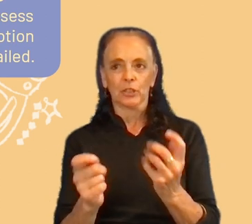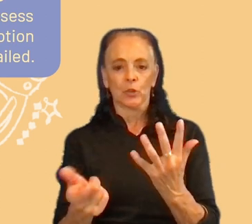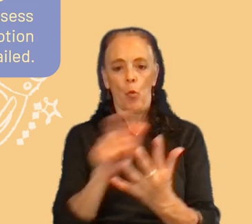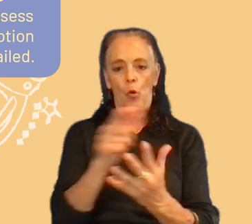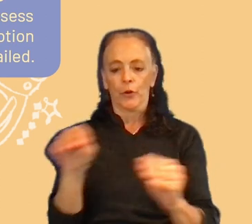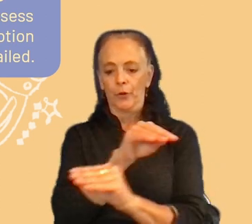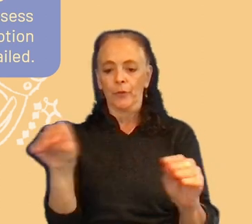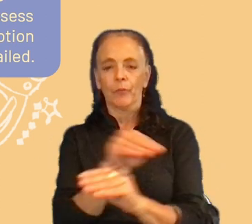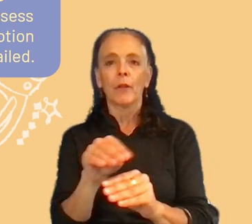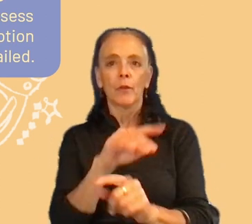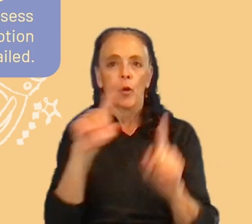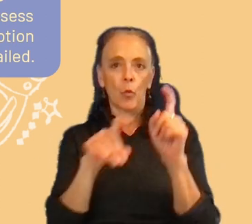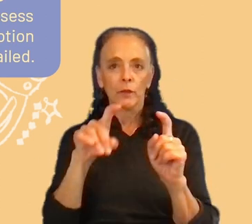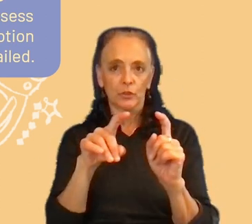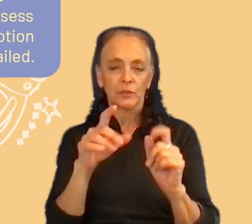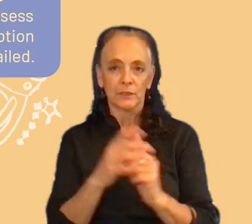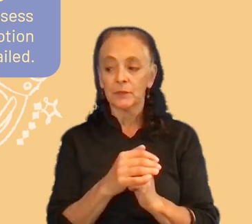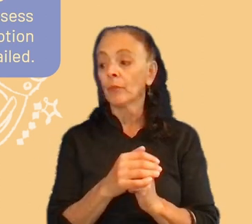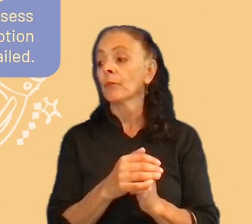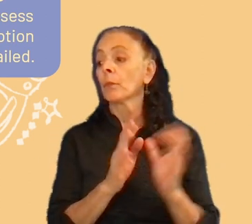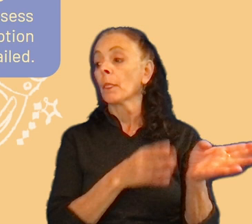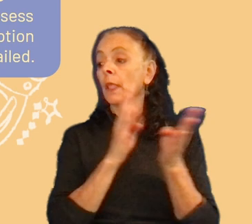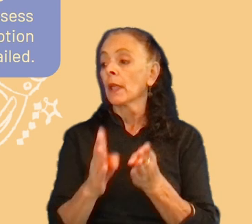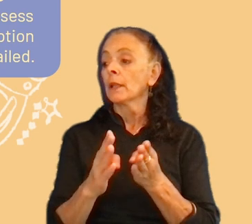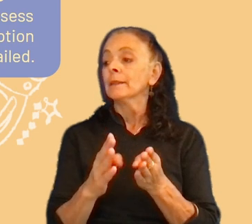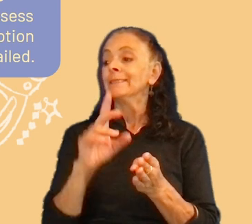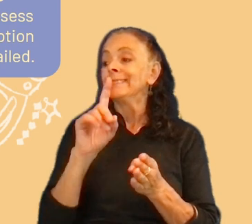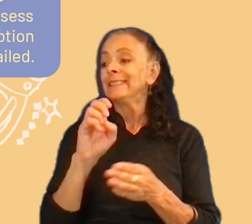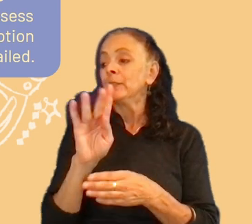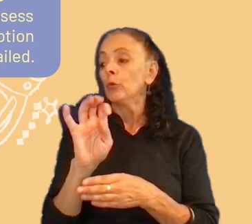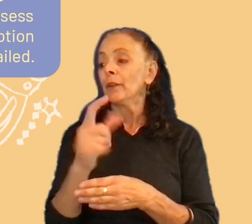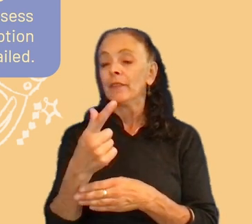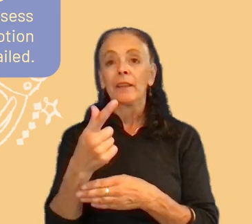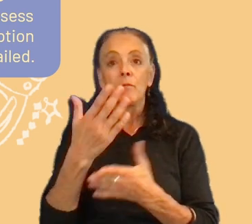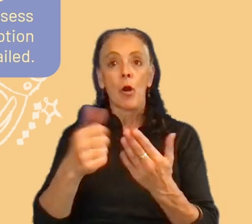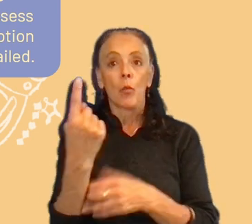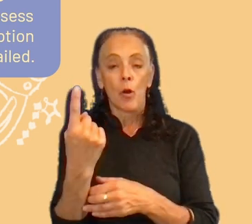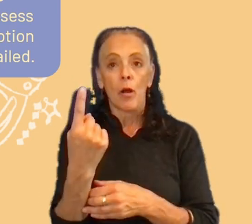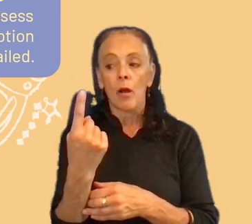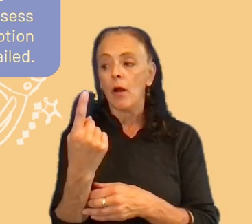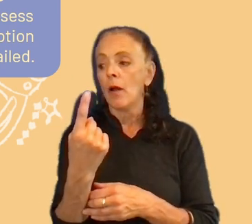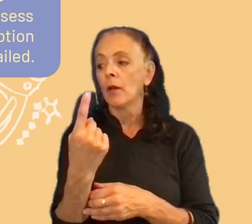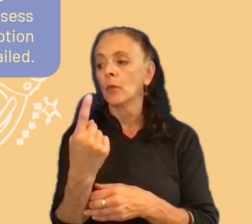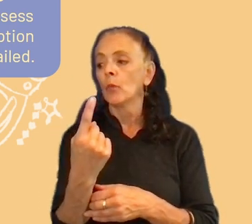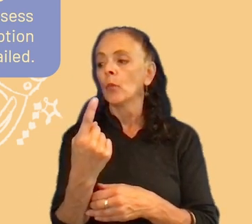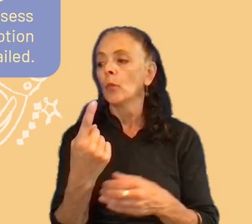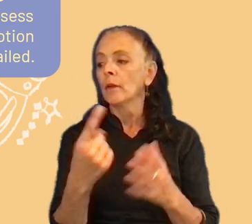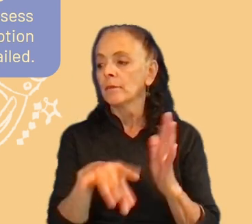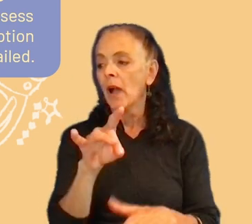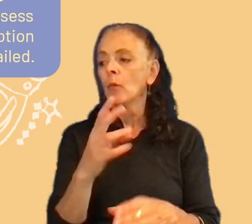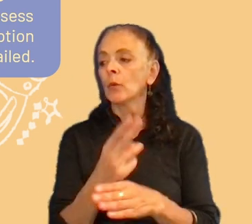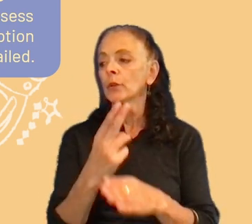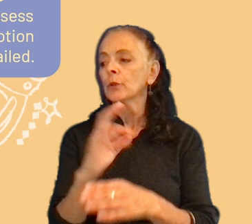question groups. Uh, the briefing part one, we detected that we would use an empathy map as a good debriefing